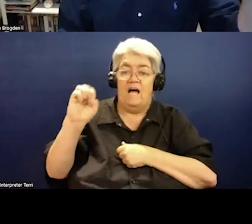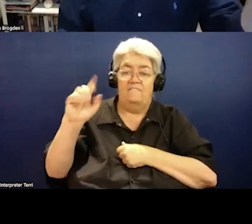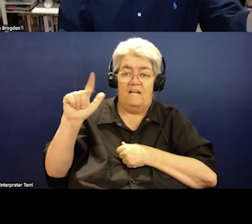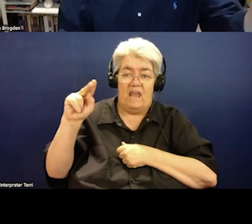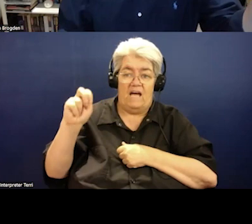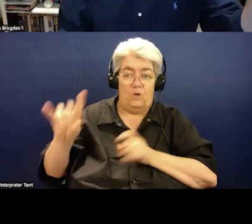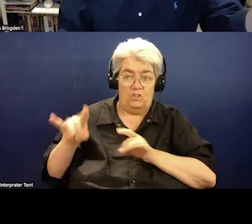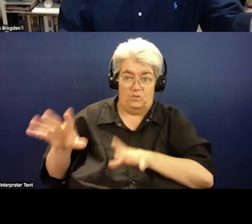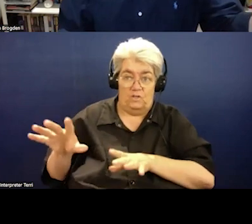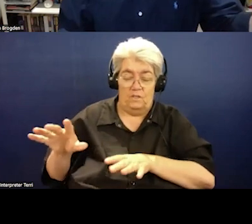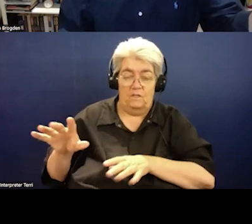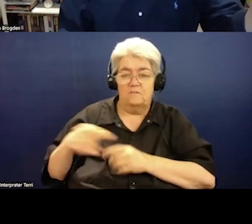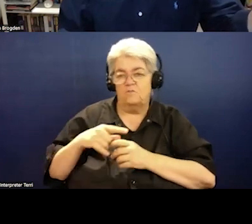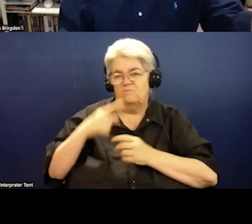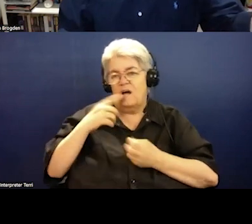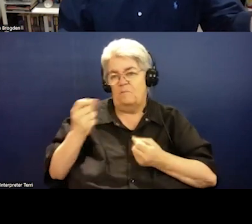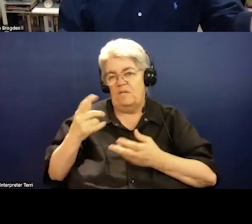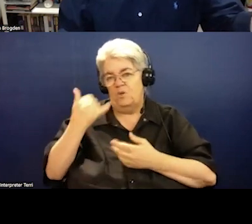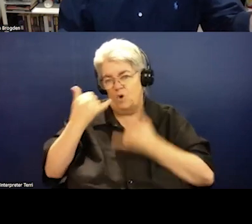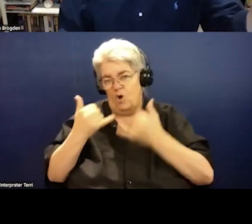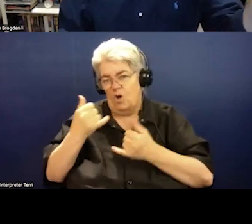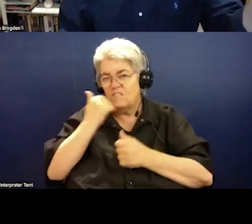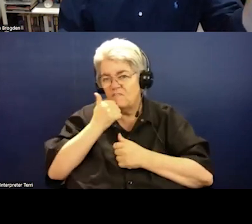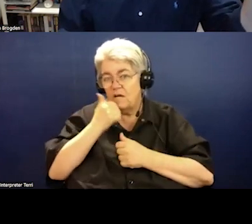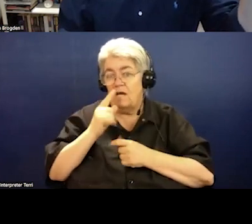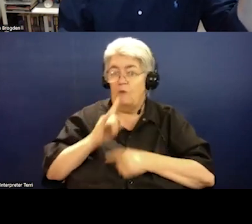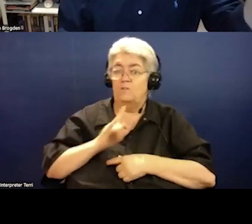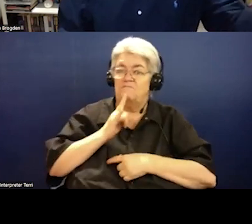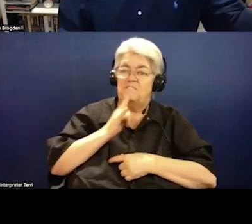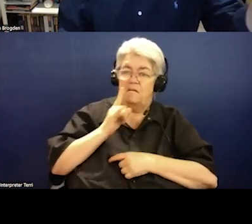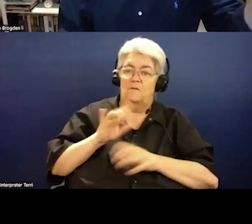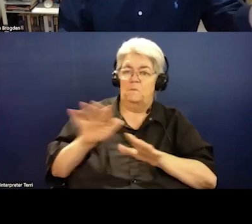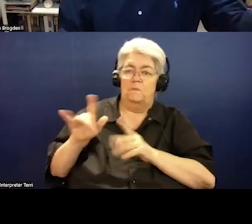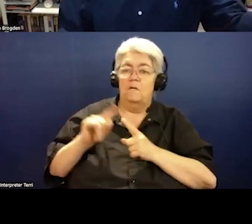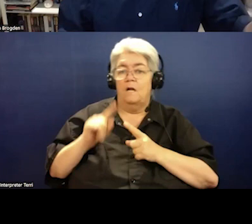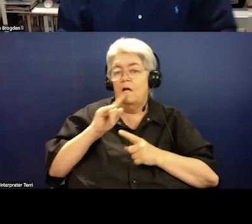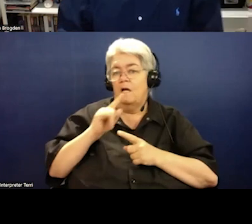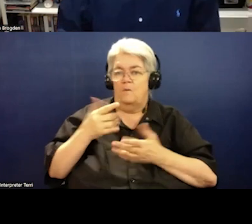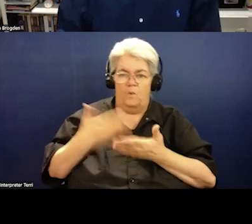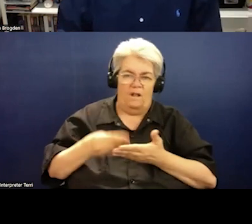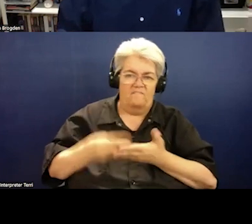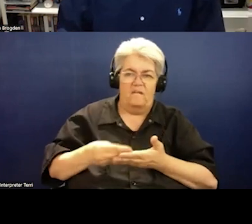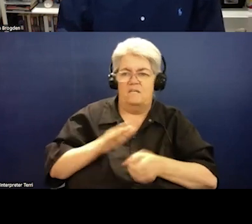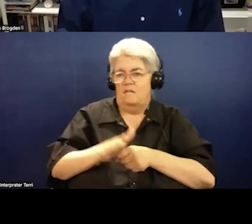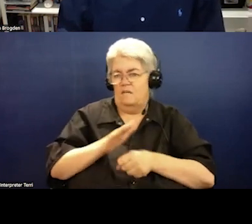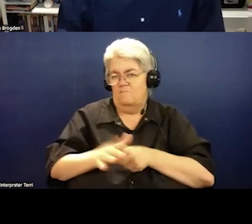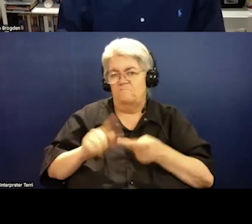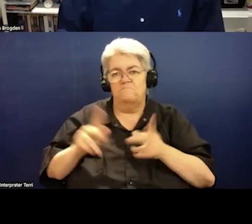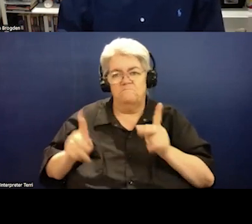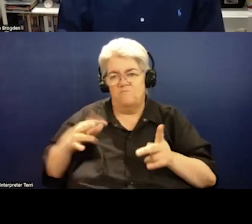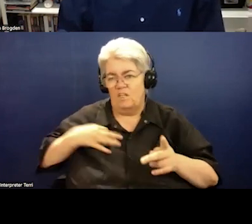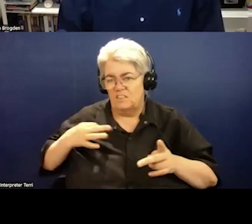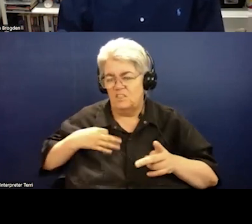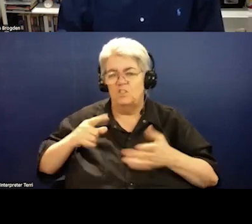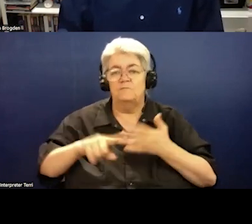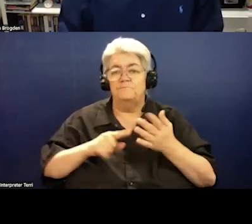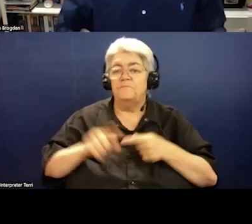to you in terms of the number of calls we do a day, the sophistication of our organisation, well-funded, well-volunteered, et cetera. Lifeline Papua